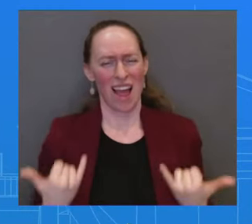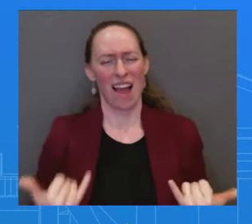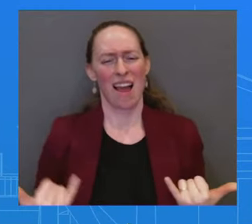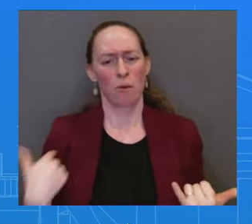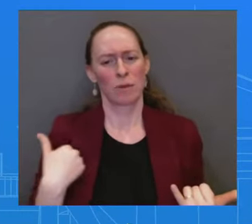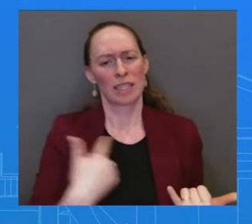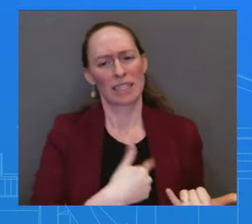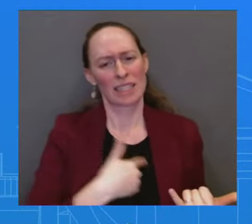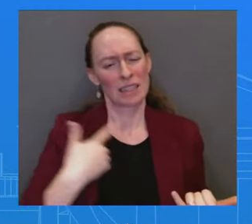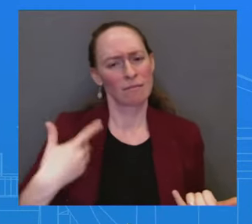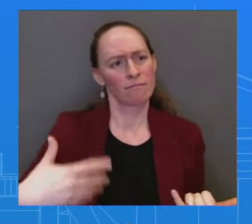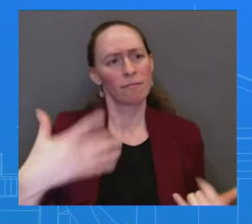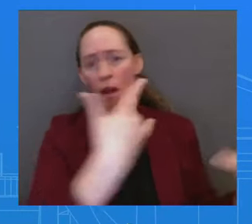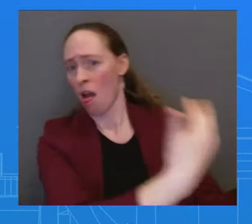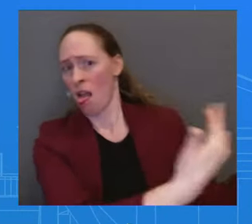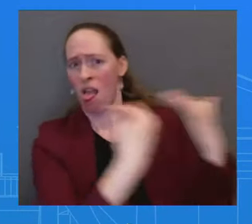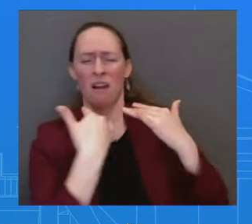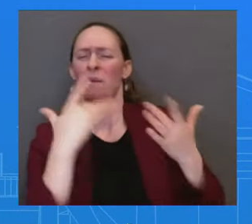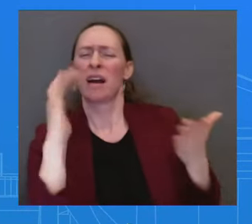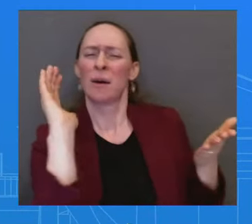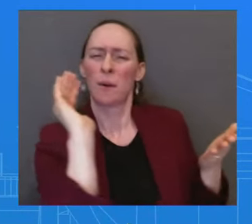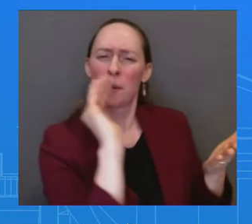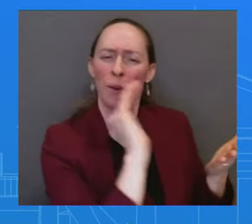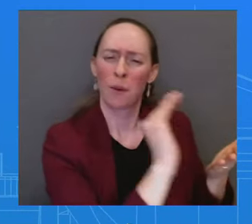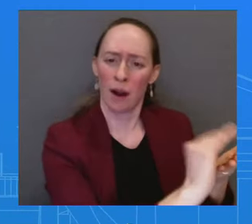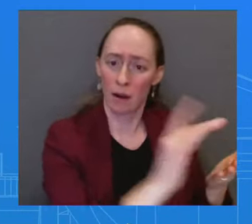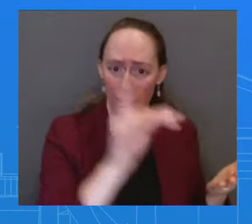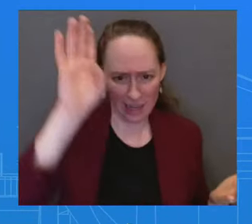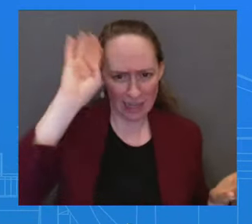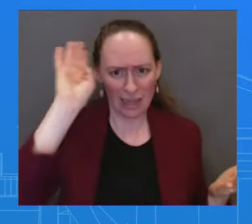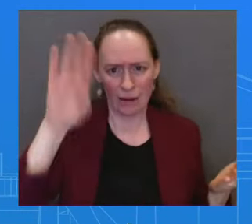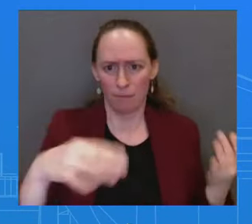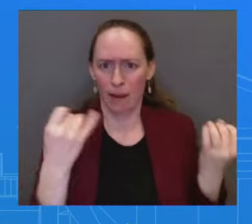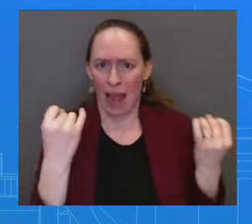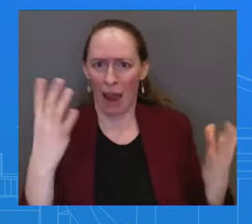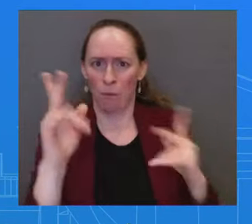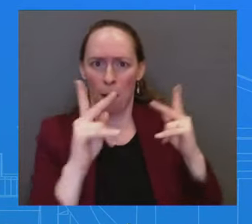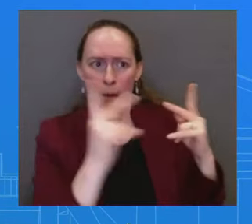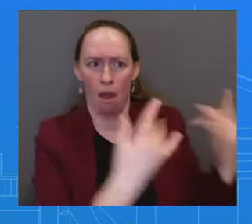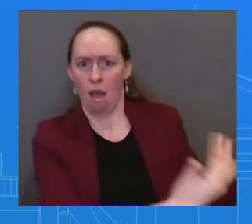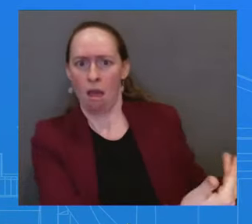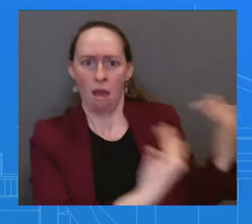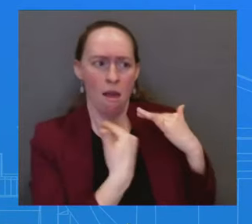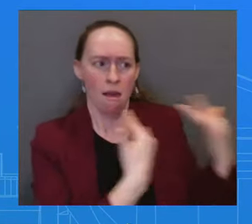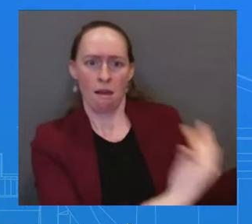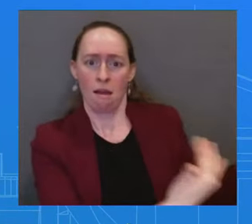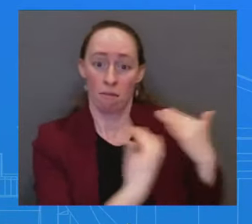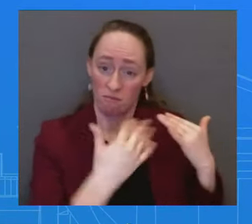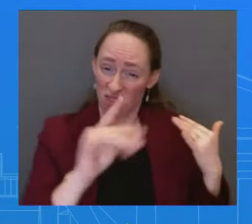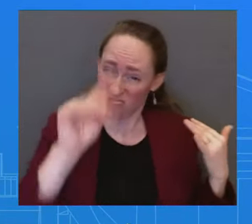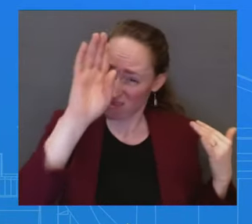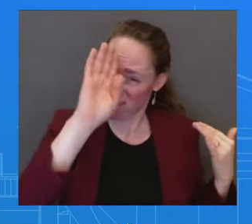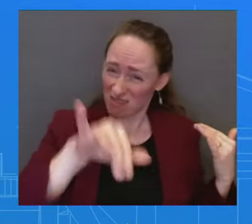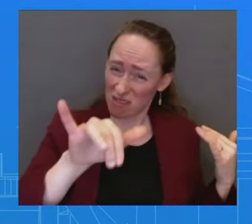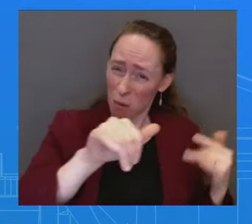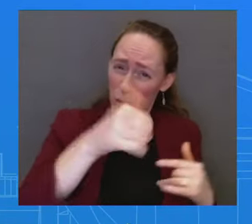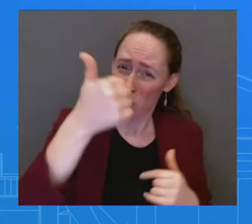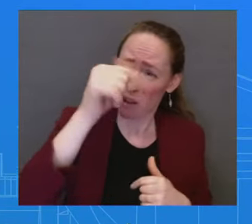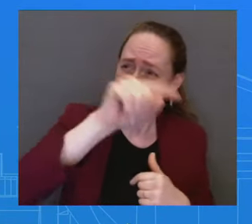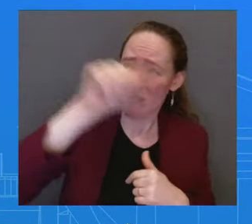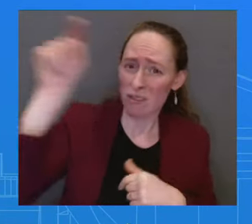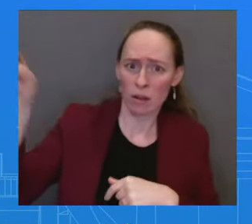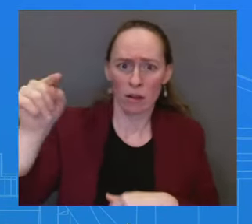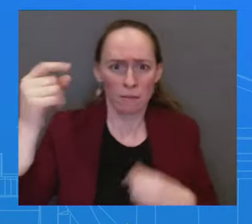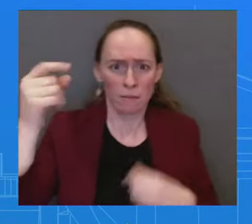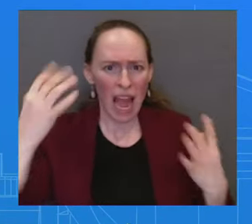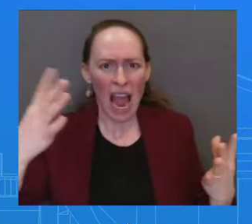to make that journey. But it's not just to the United States, it's to other countries in the region. We're seeing historic movement. Not since